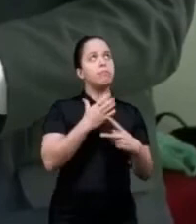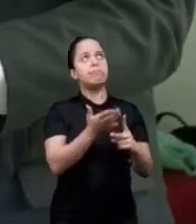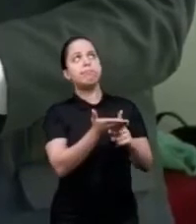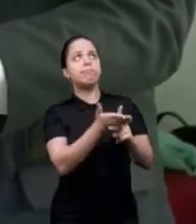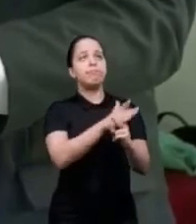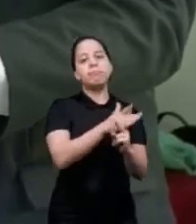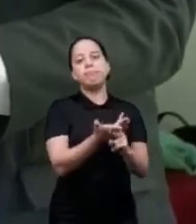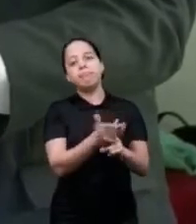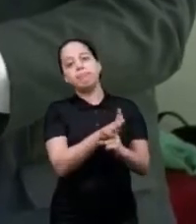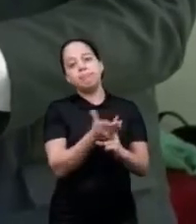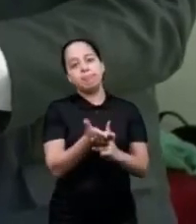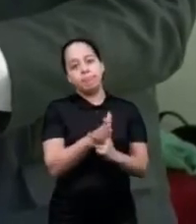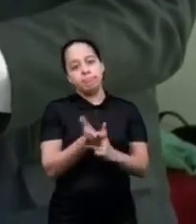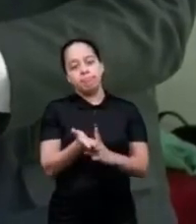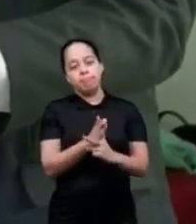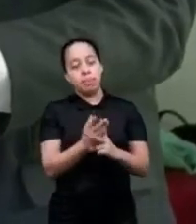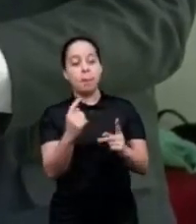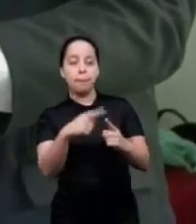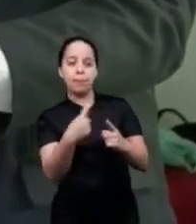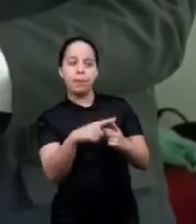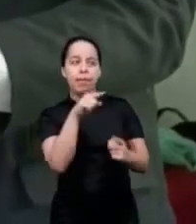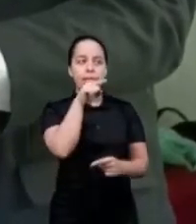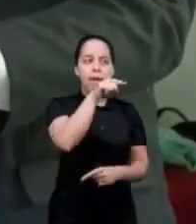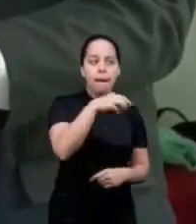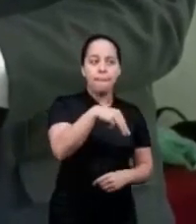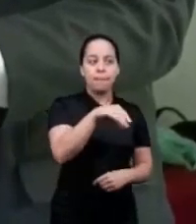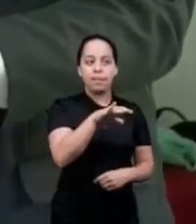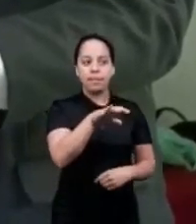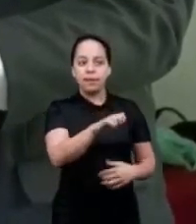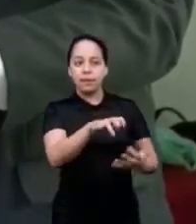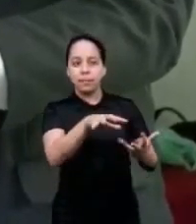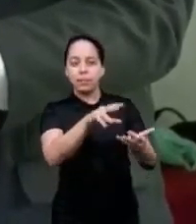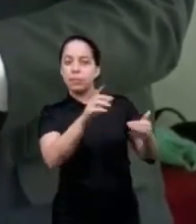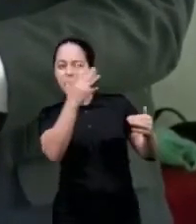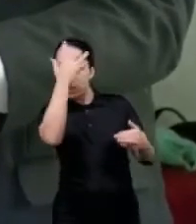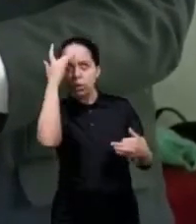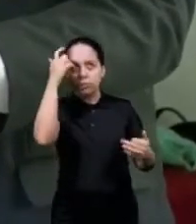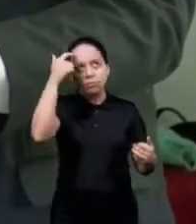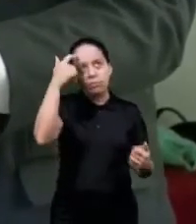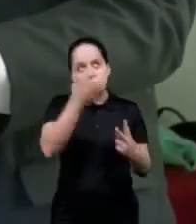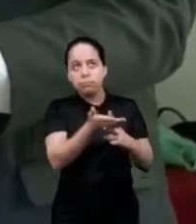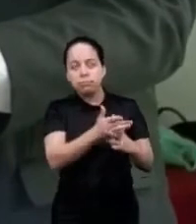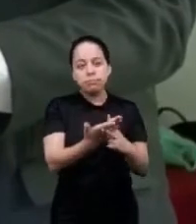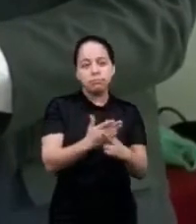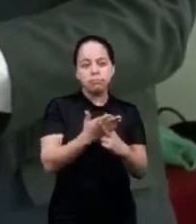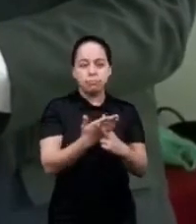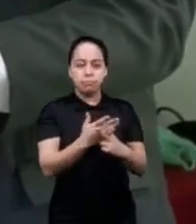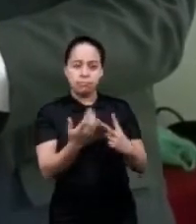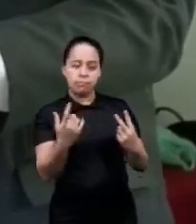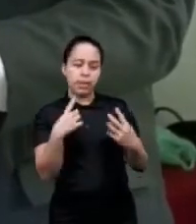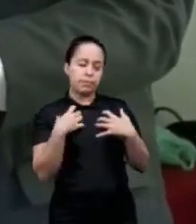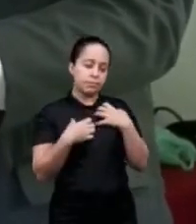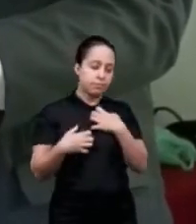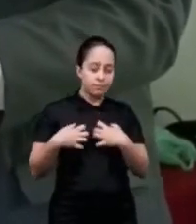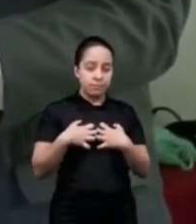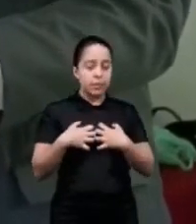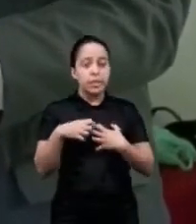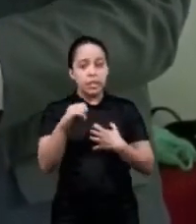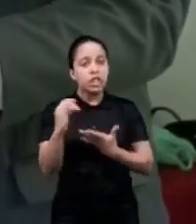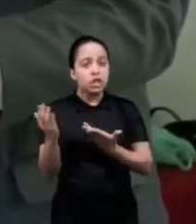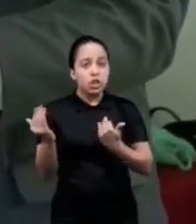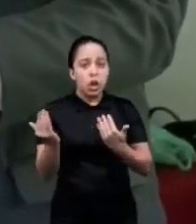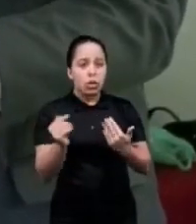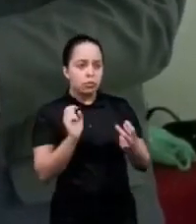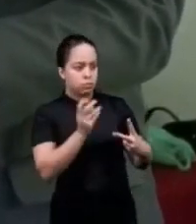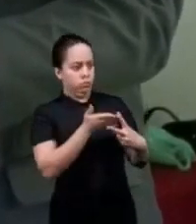that's new and they have this they are going to build these things in the youth you need to show